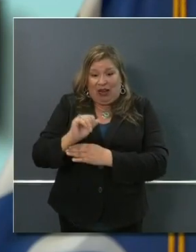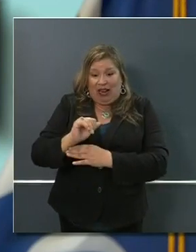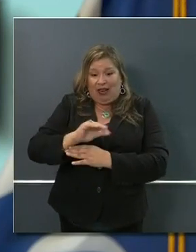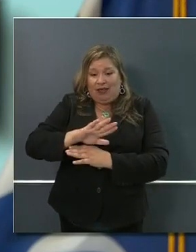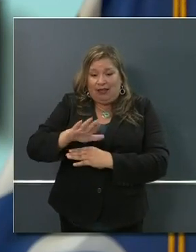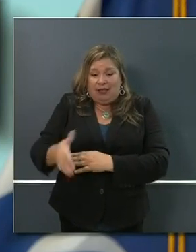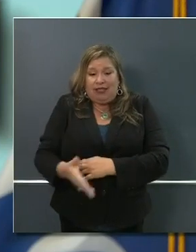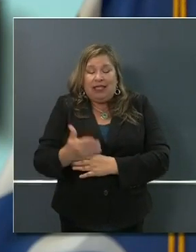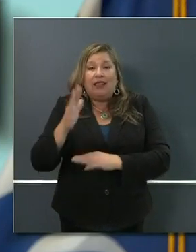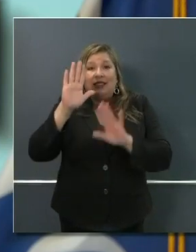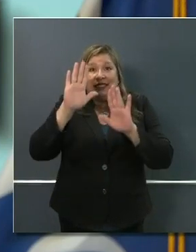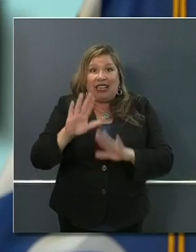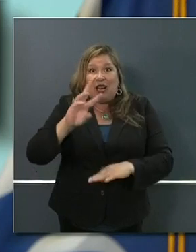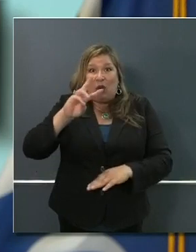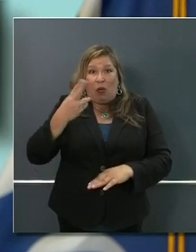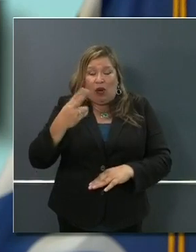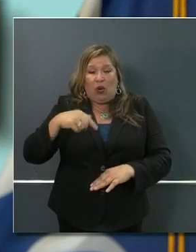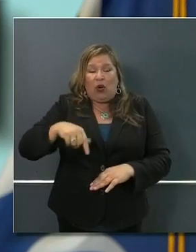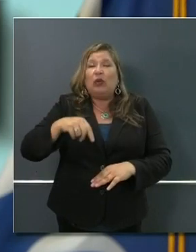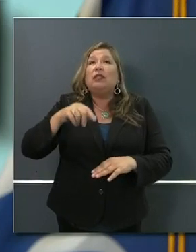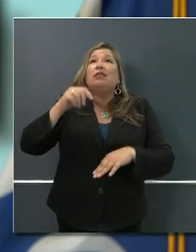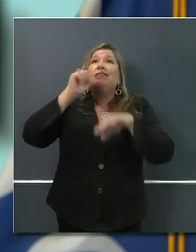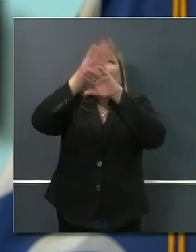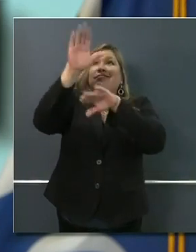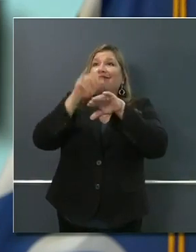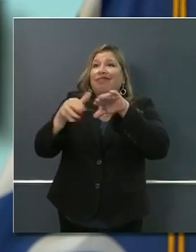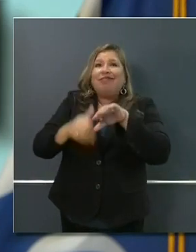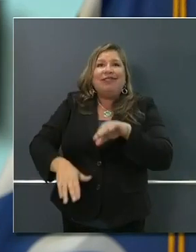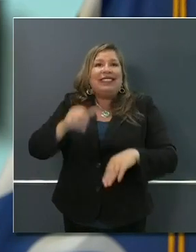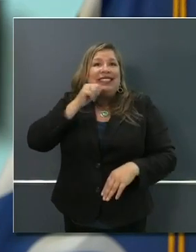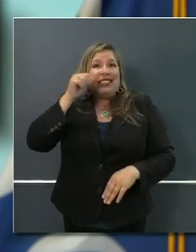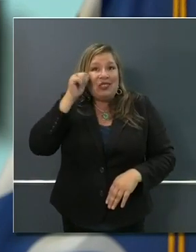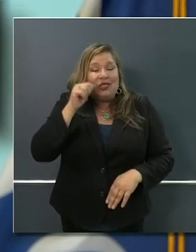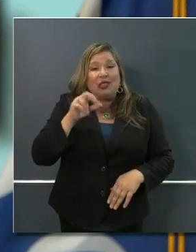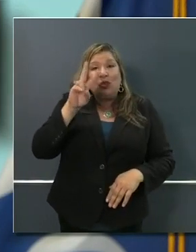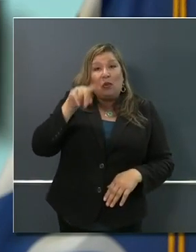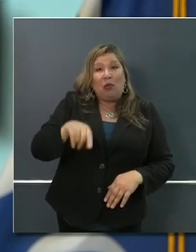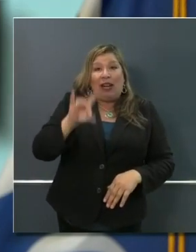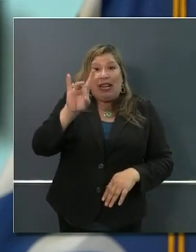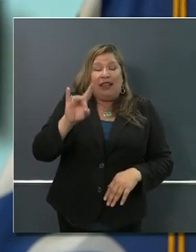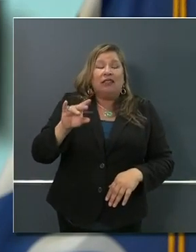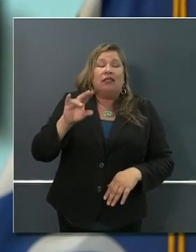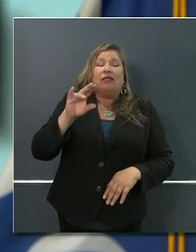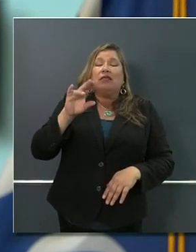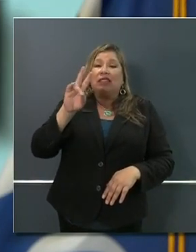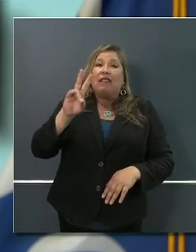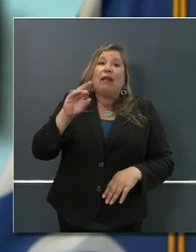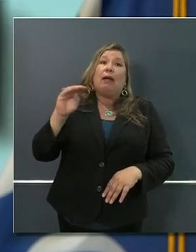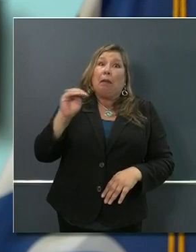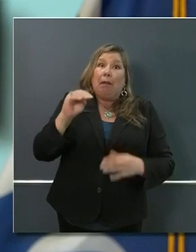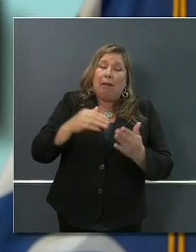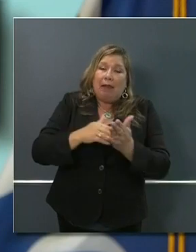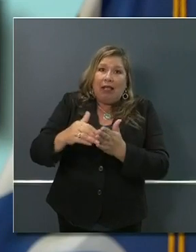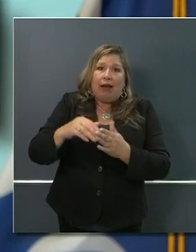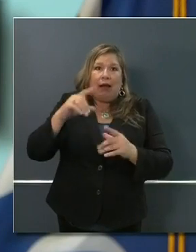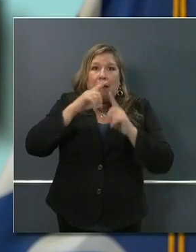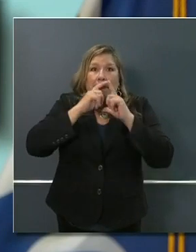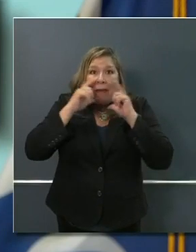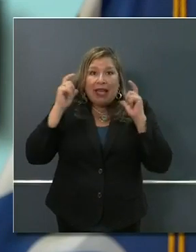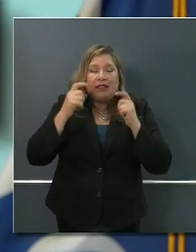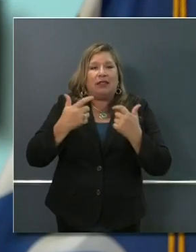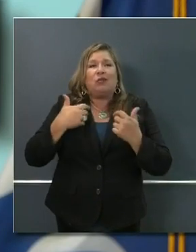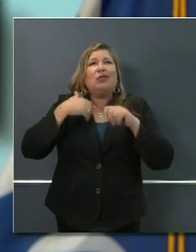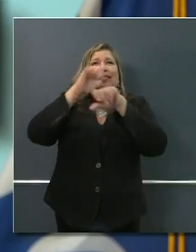to 18 specific sites yesterday. 2.87 million of those 3.1 million masks, our skilled nursing